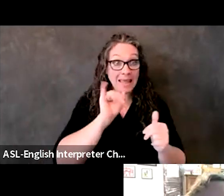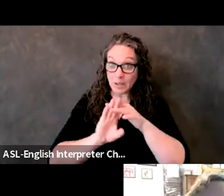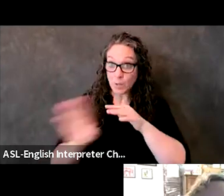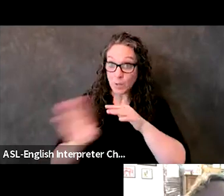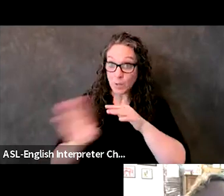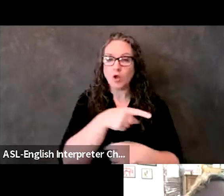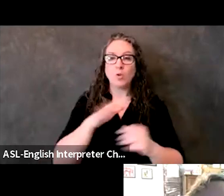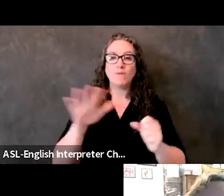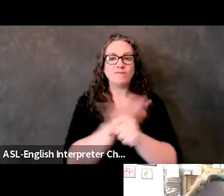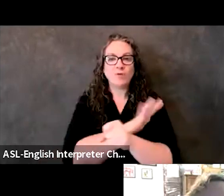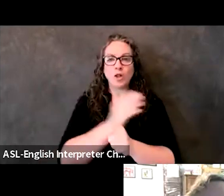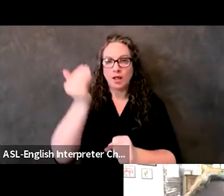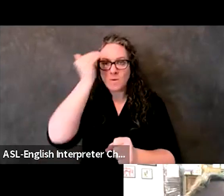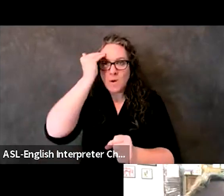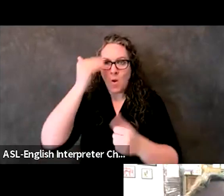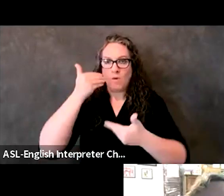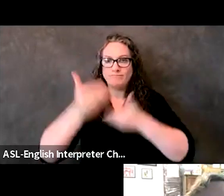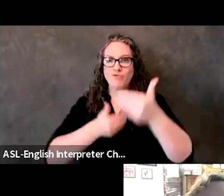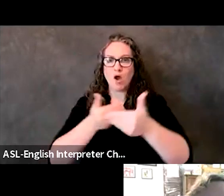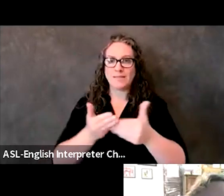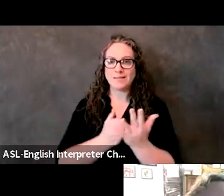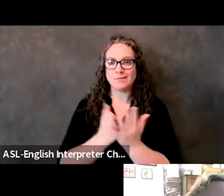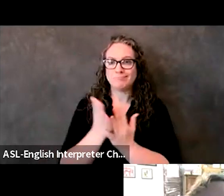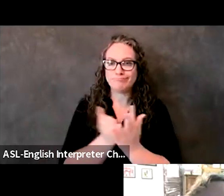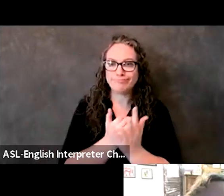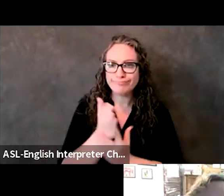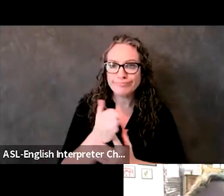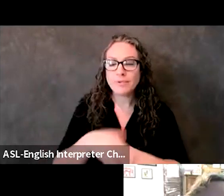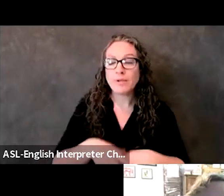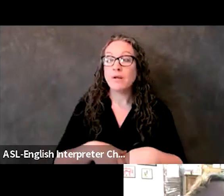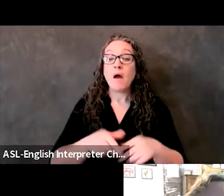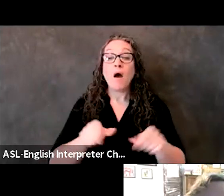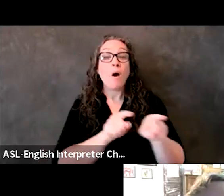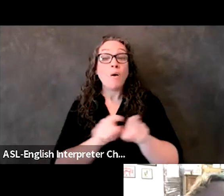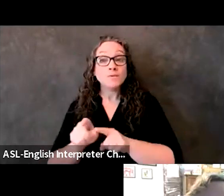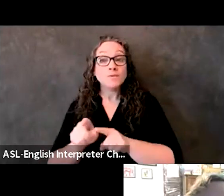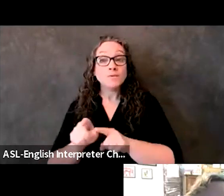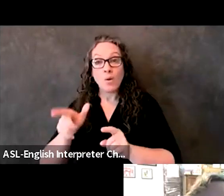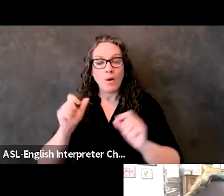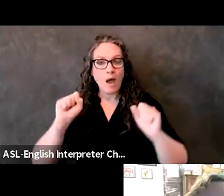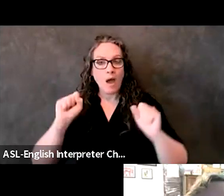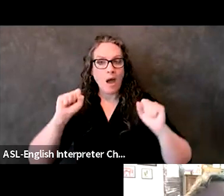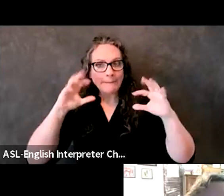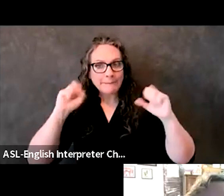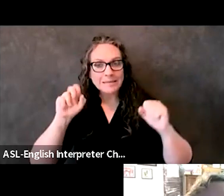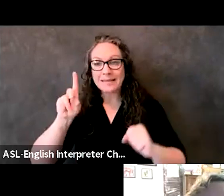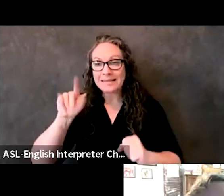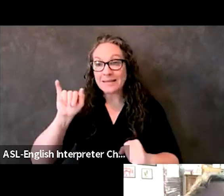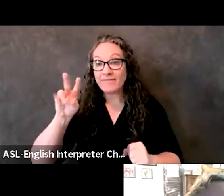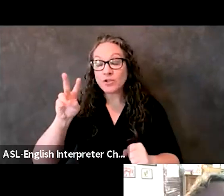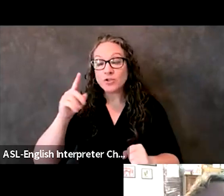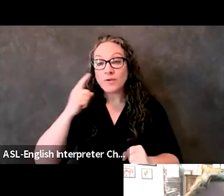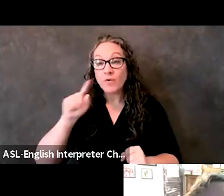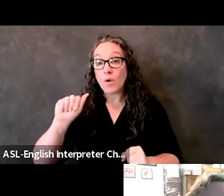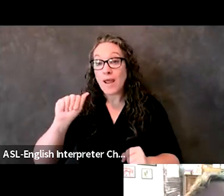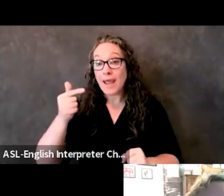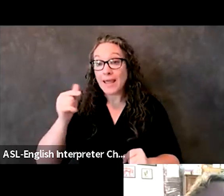you know, we were also able, through the support of our amazing division of aging and disability,